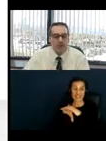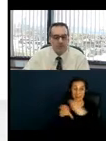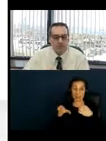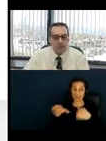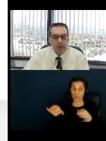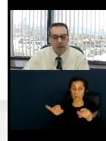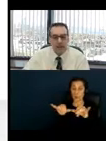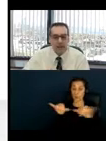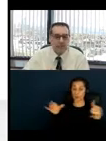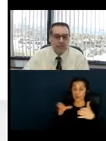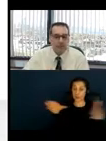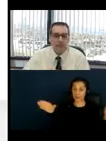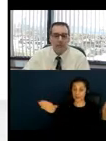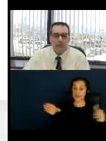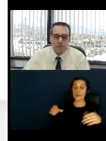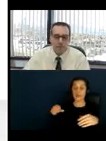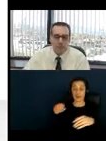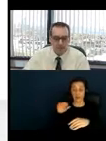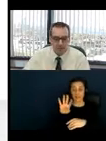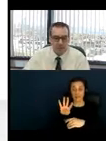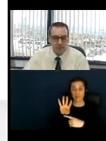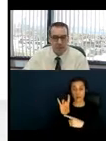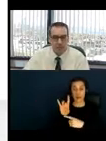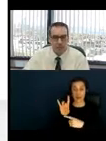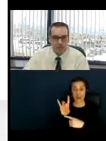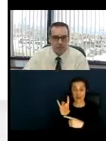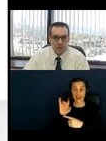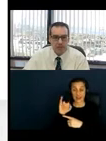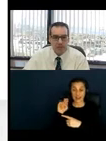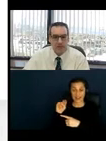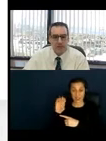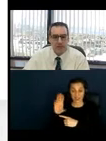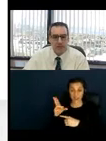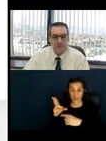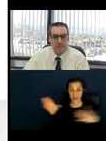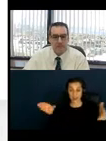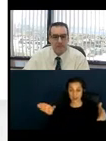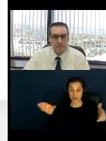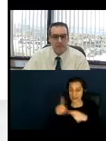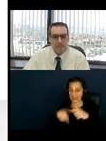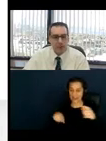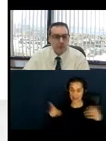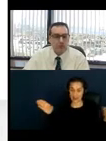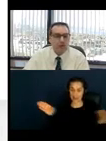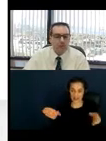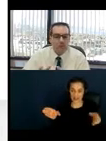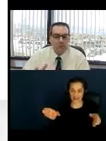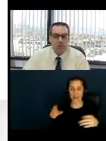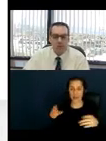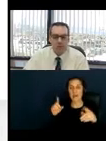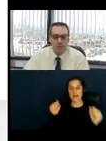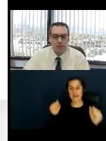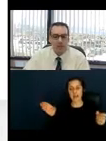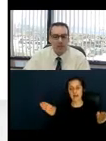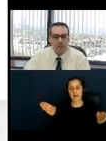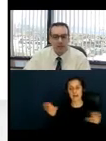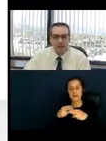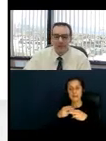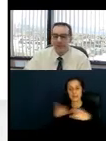than 48 inches wide that can be reduced to 36 inches for short sections. If turns around an obstruction,